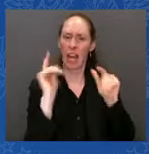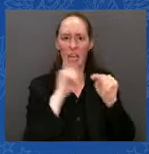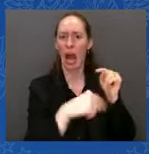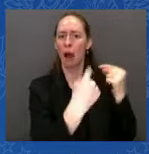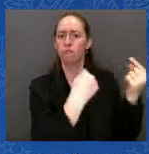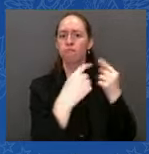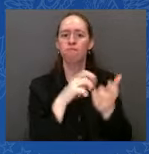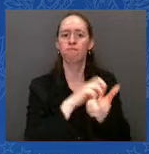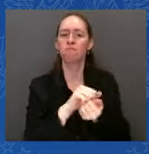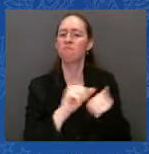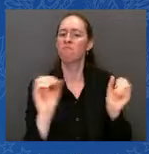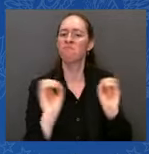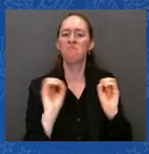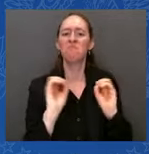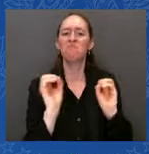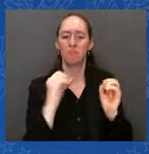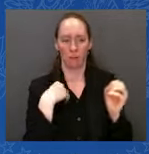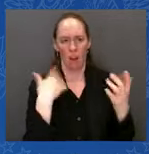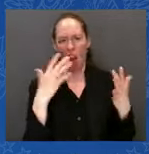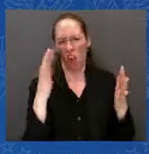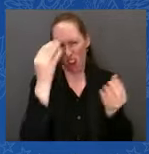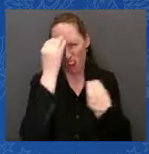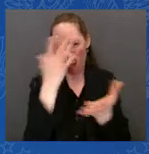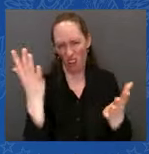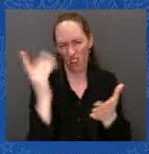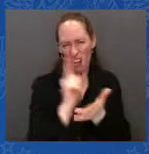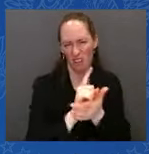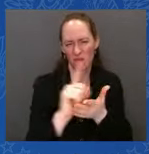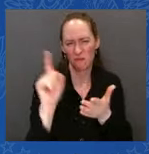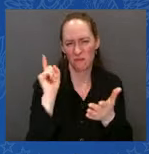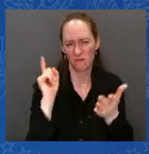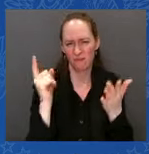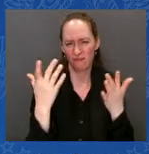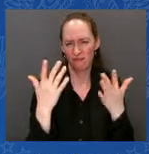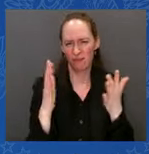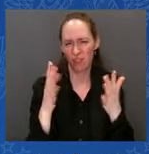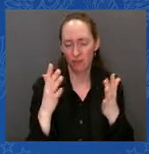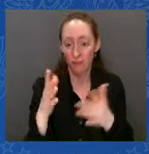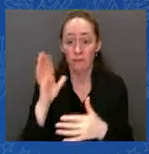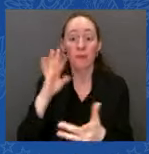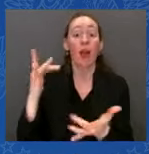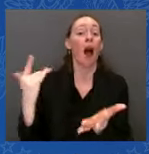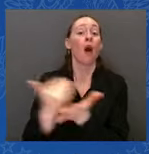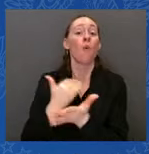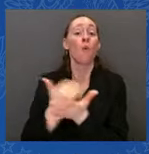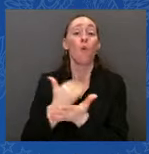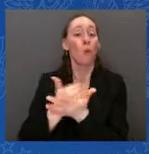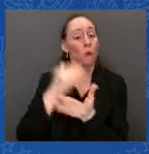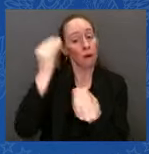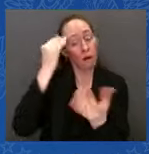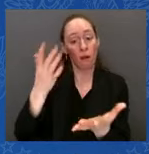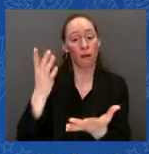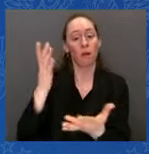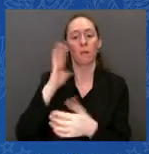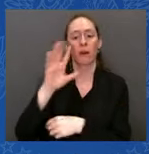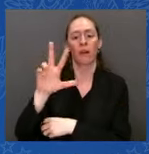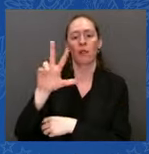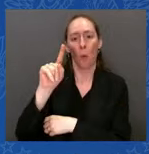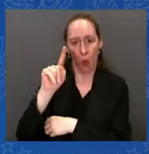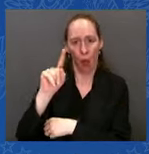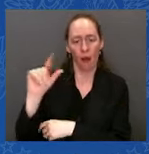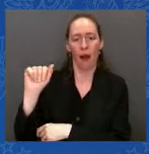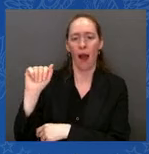announcing that the United States will be sending 31 Abram tanks to Ukraine, the equivalent of one Ukrainian battalion.